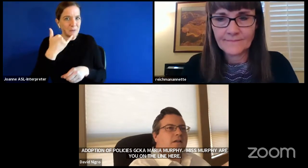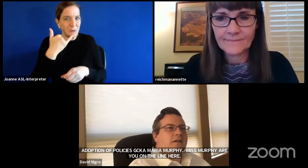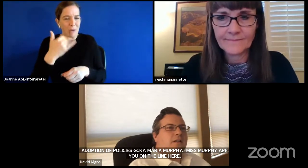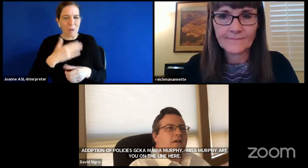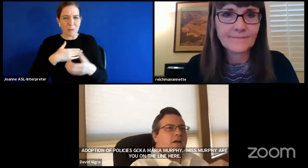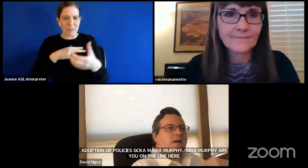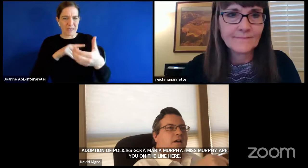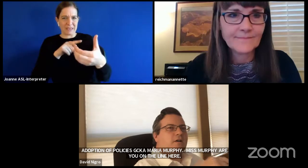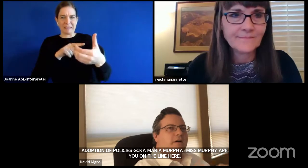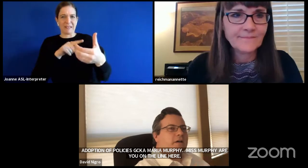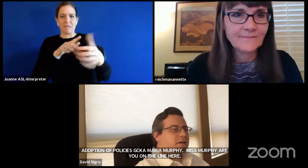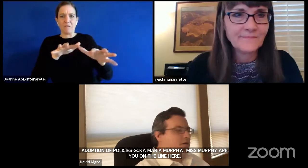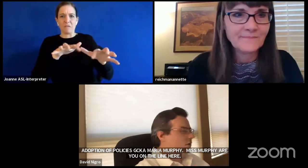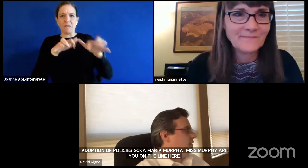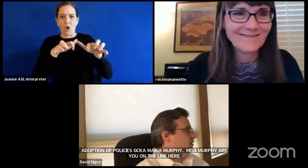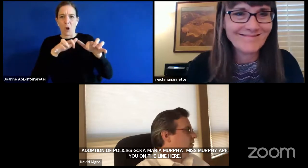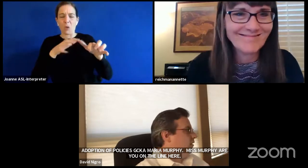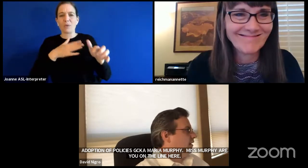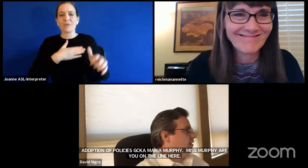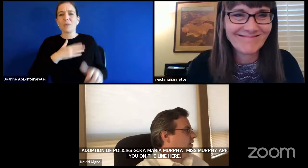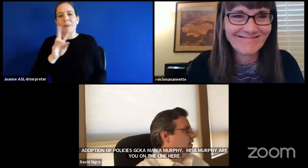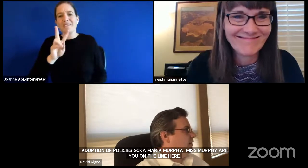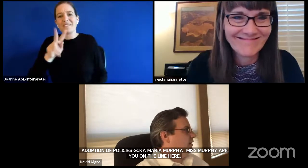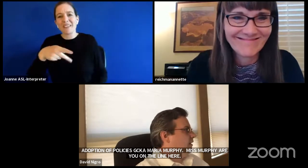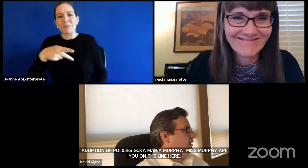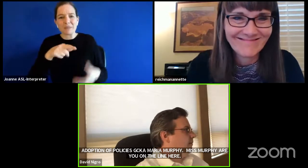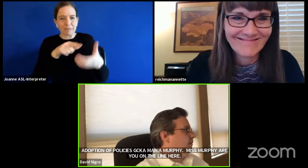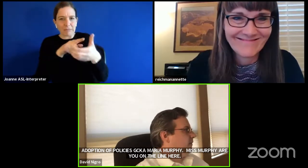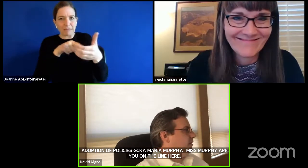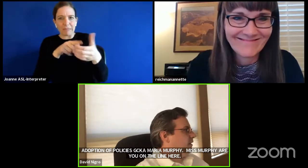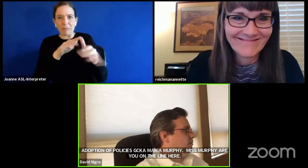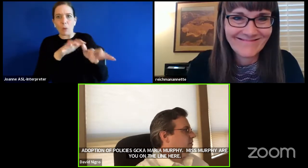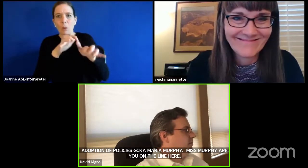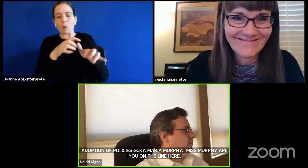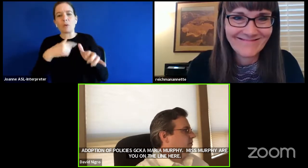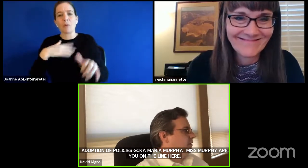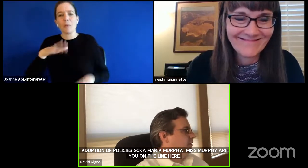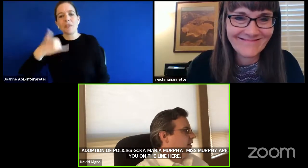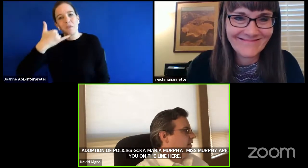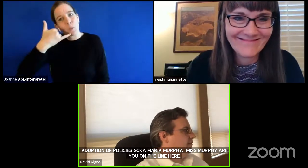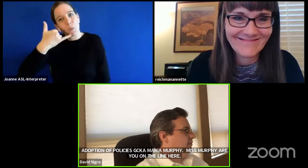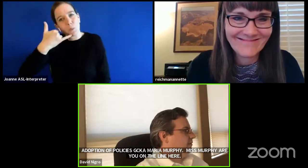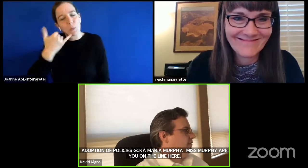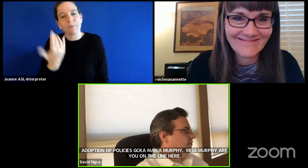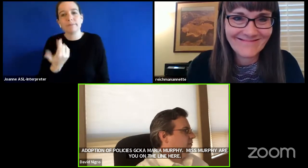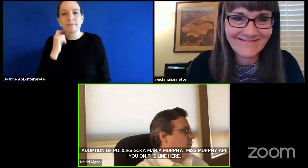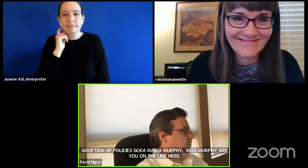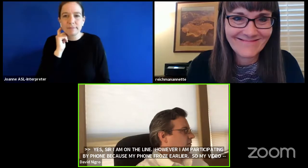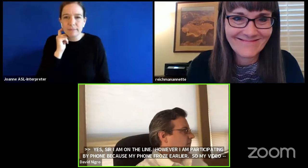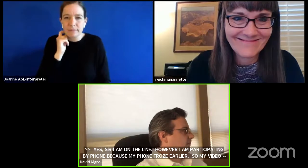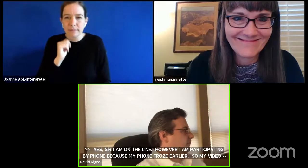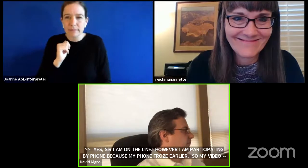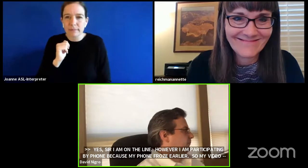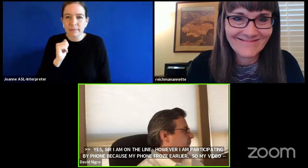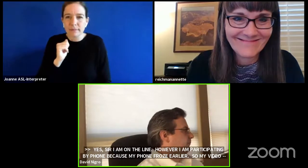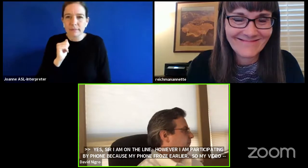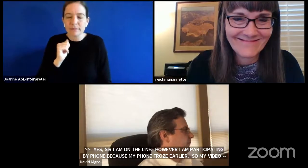earlier so my video phone okay great um uh miss murphy you have the floor